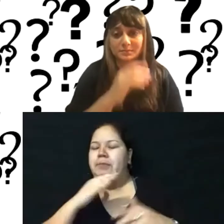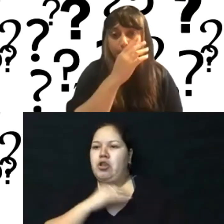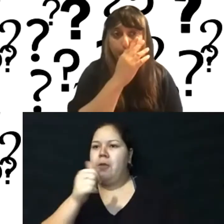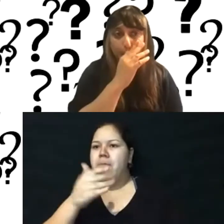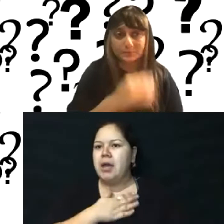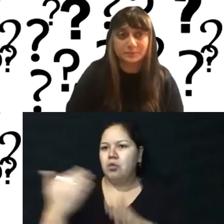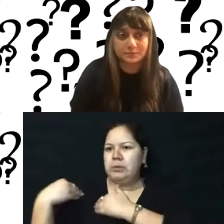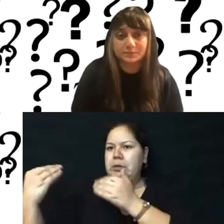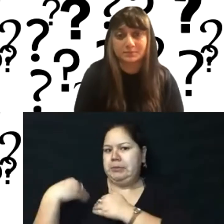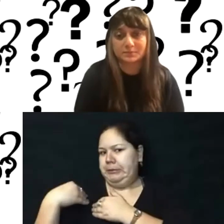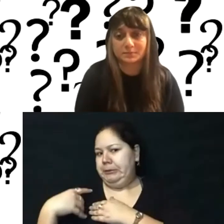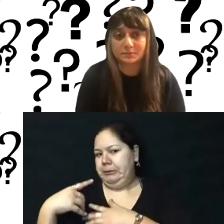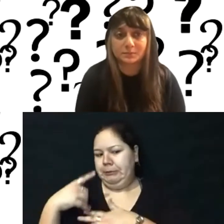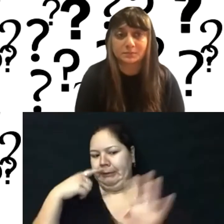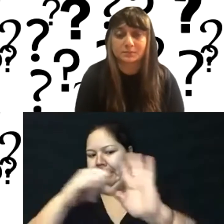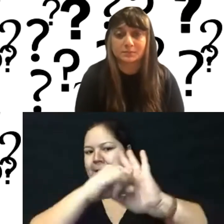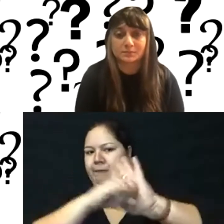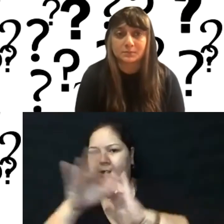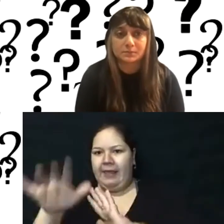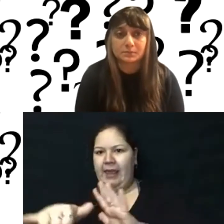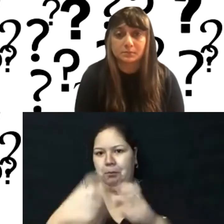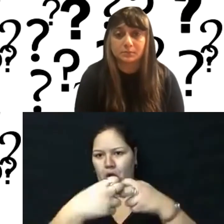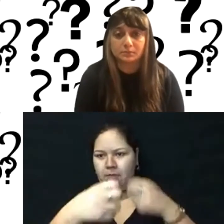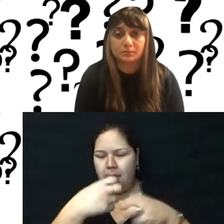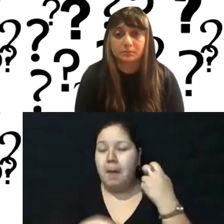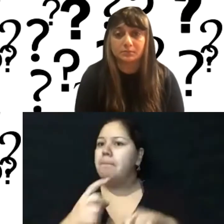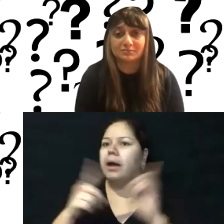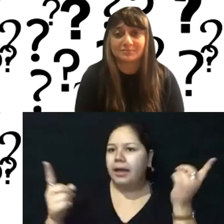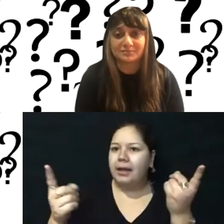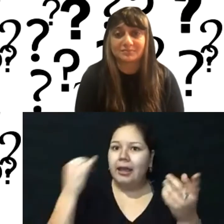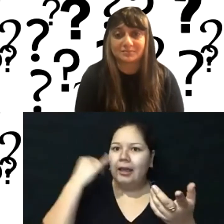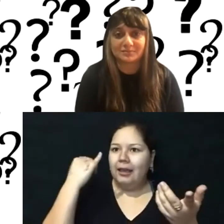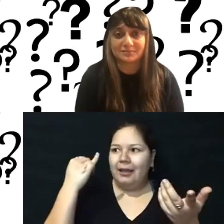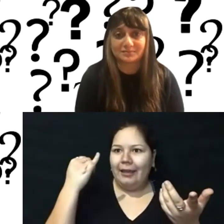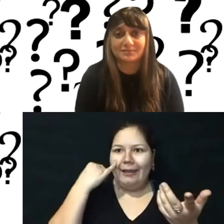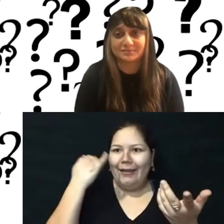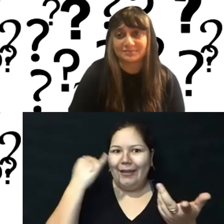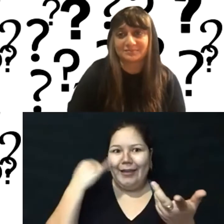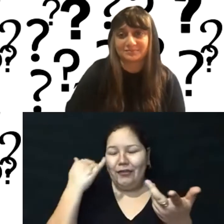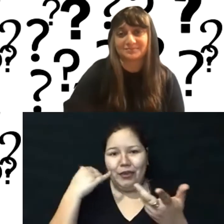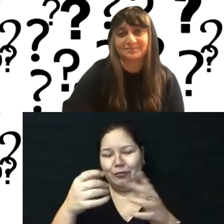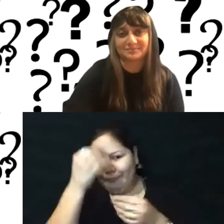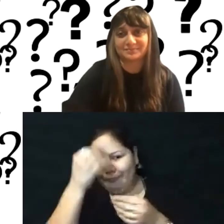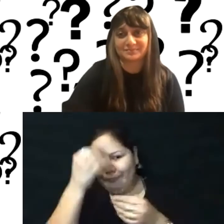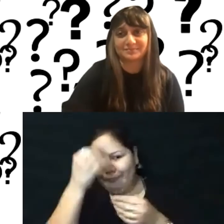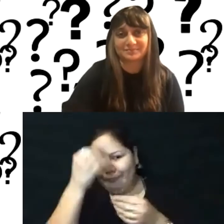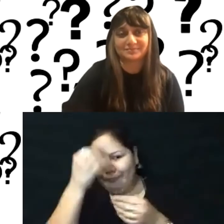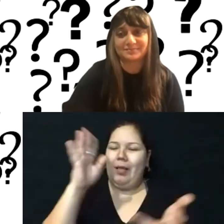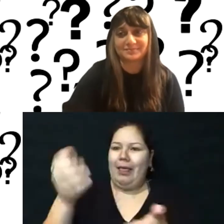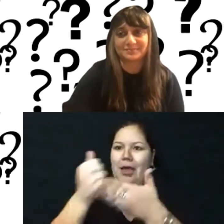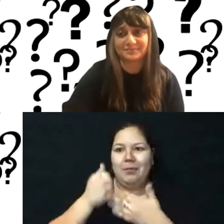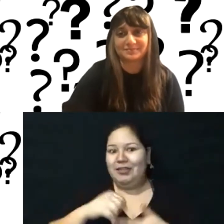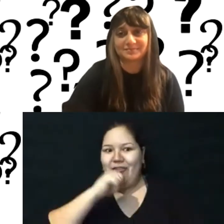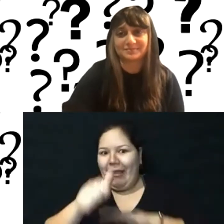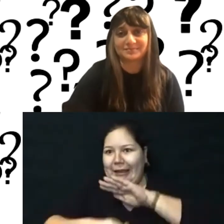issues of dysfunction within that organization. But of course, as we know, these things aren't hidden, right? Like they just come out, right? And unfortunately